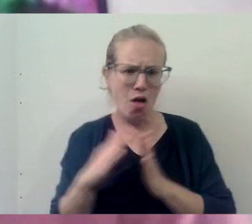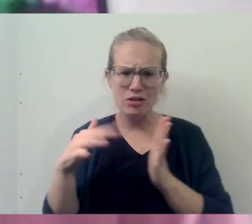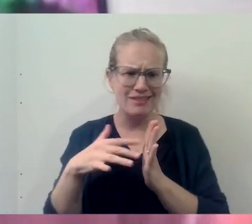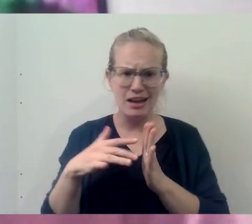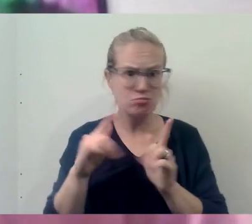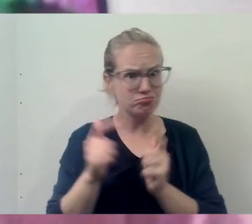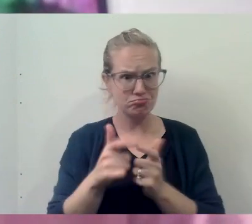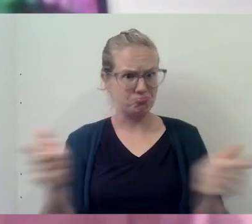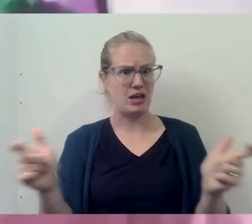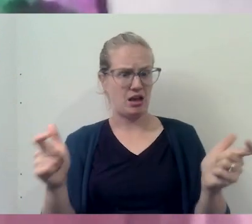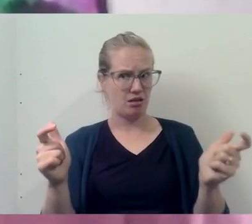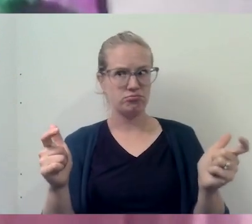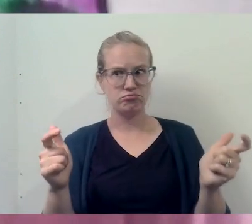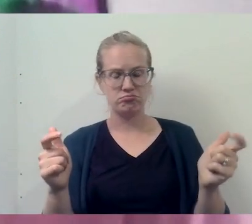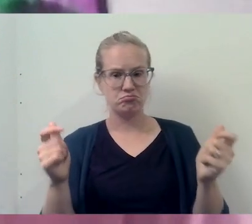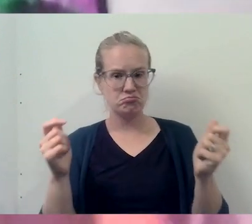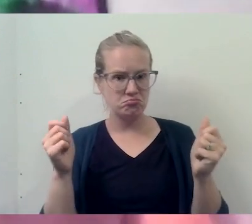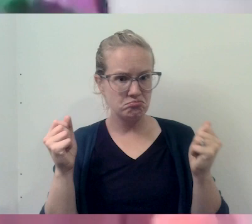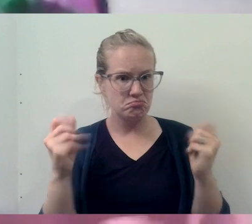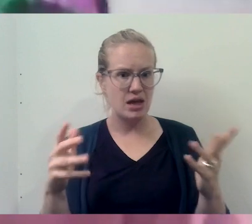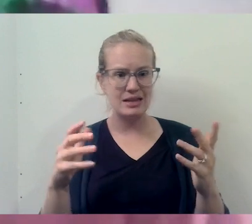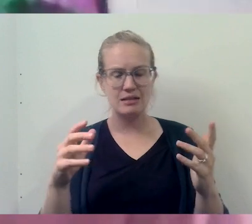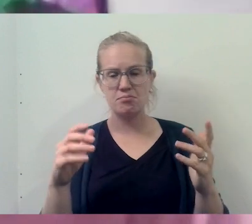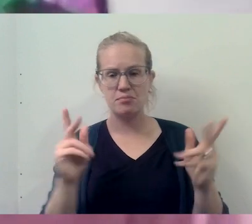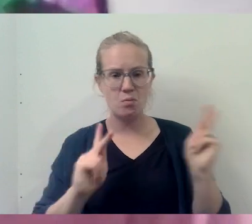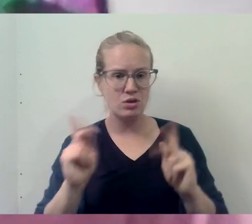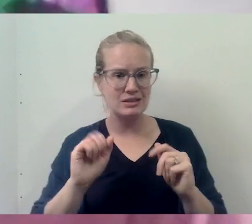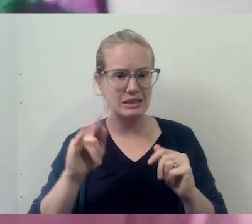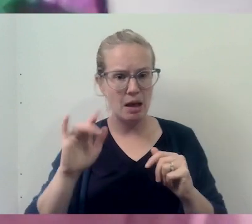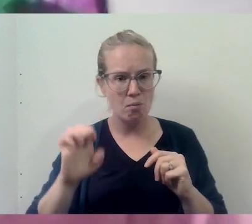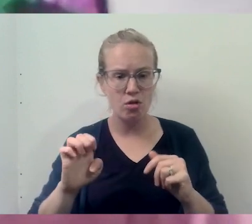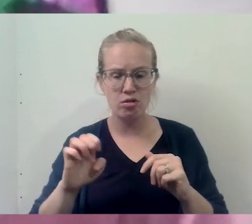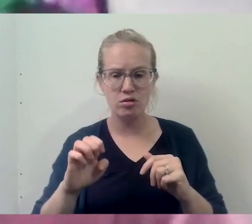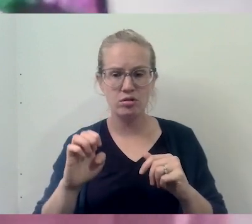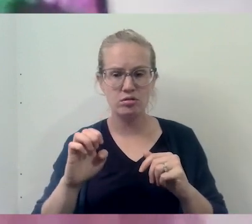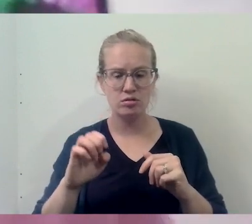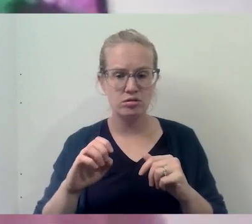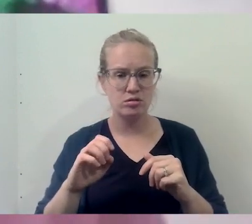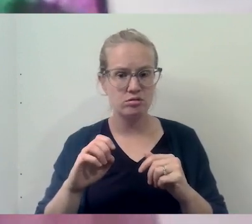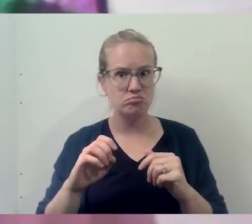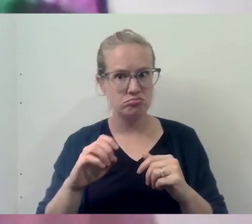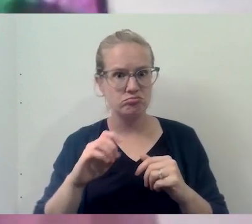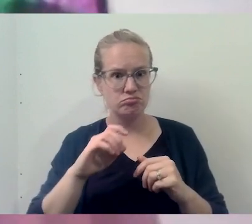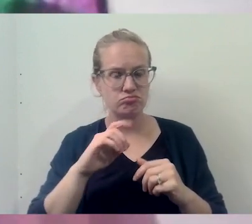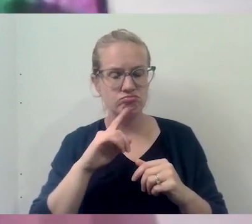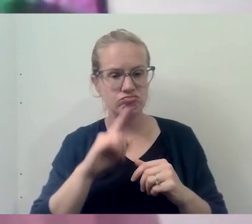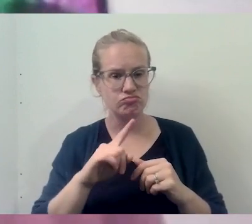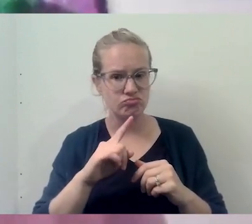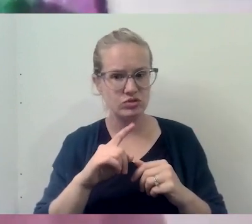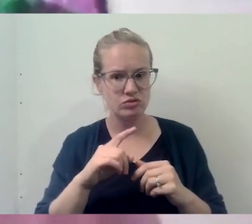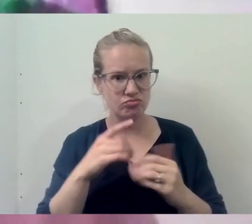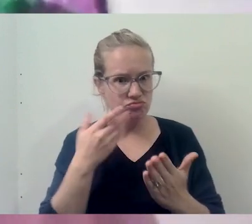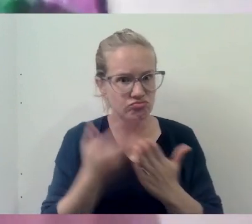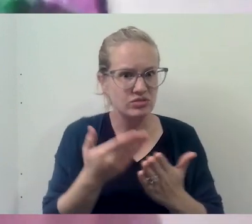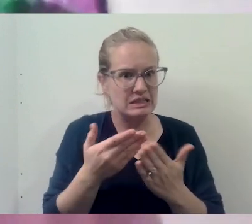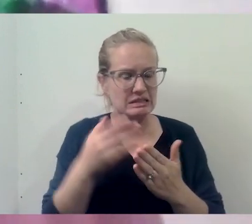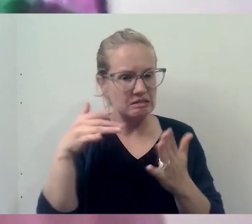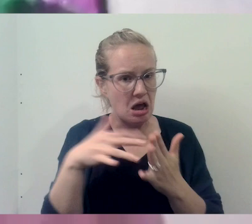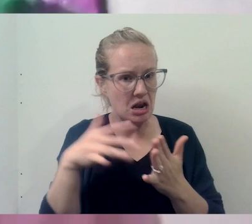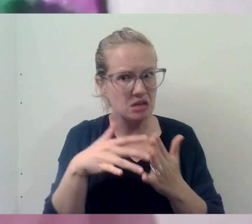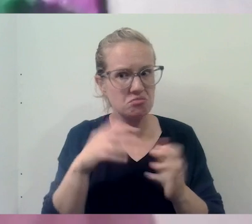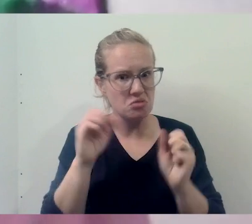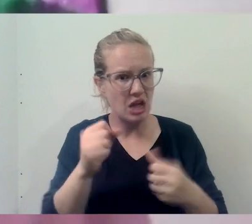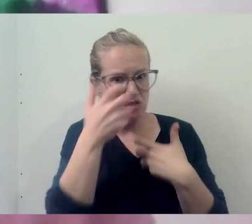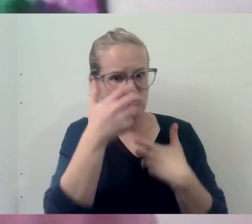large scale, um, large sample rigorous longitudinal studies. So things that you can really hang your hat on,